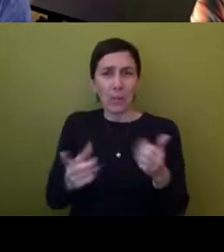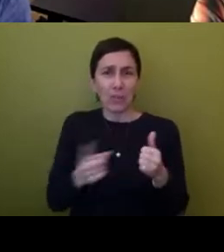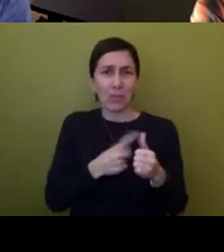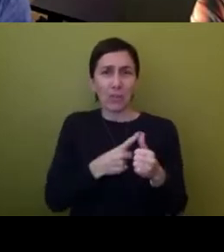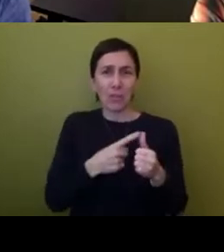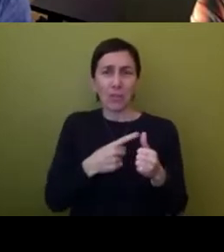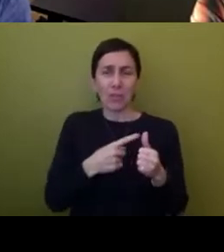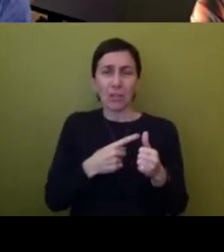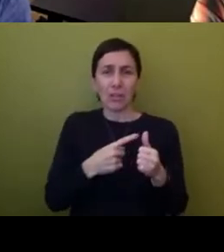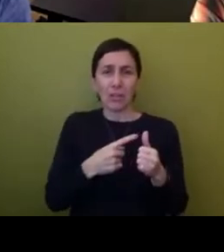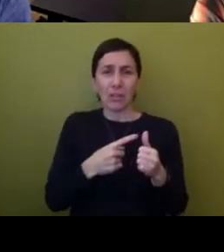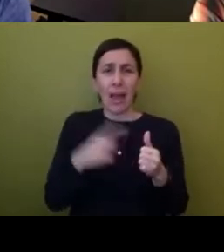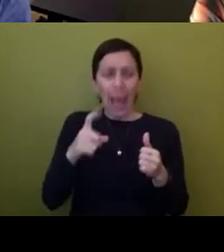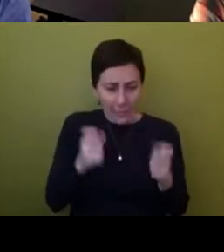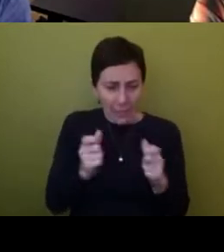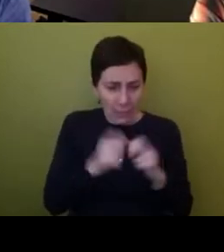first. Um,